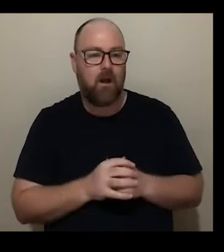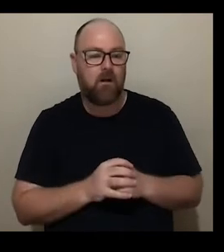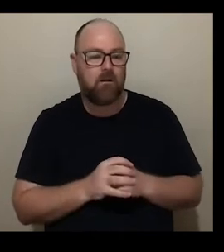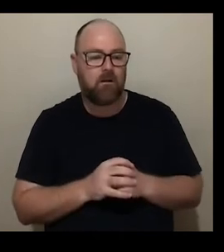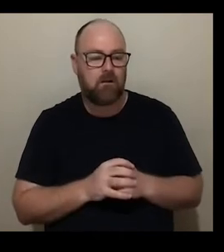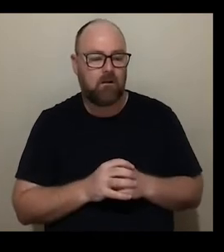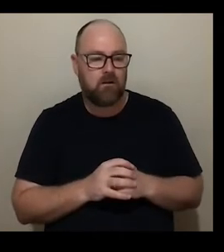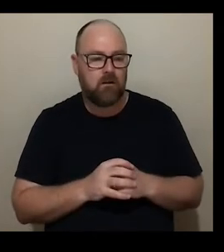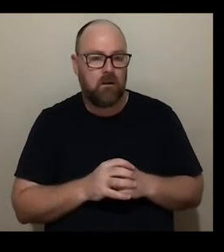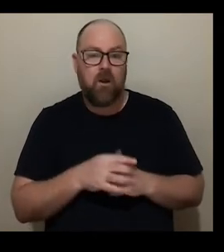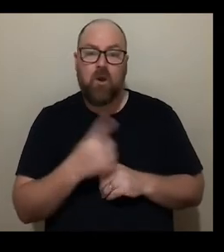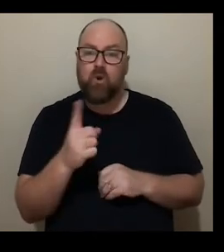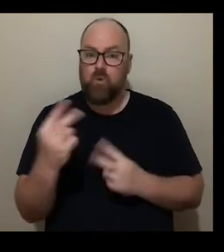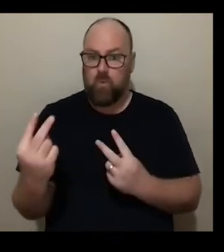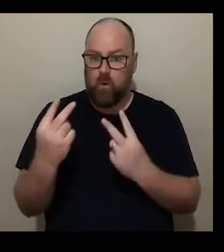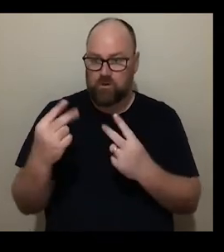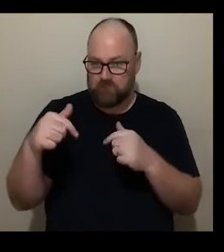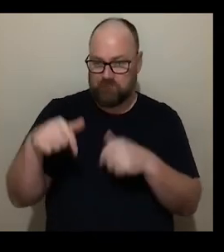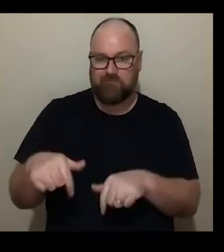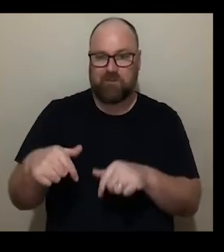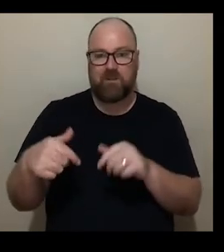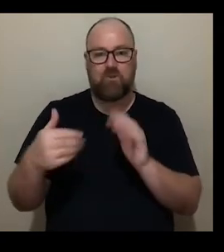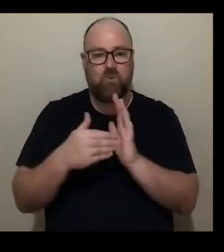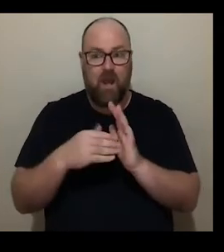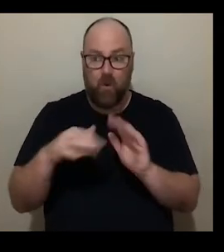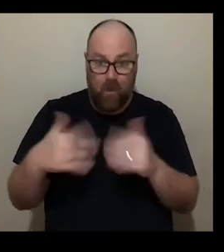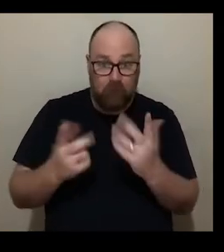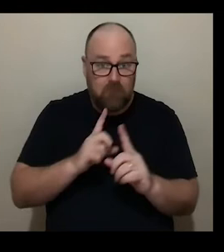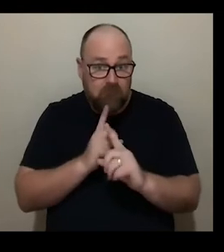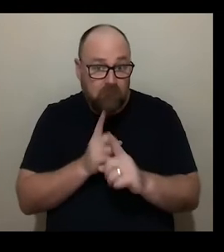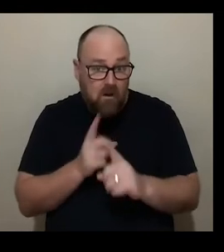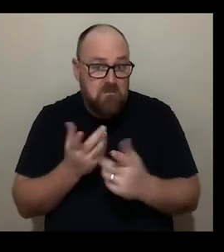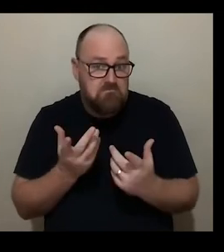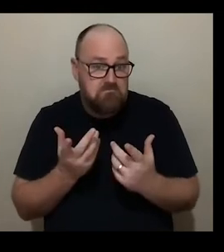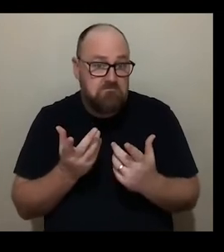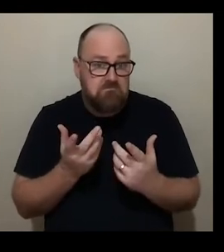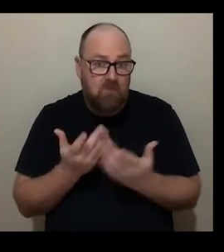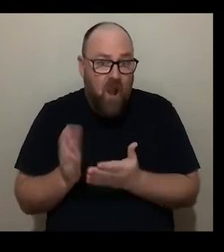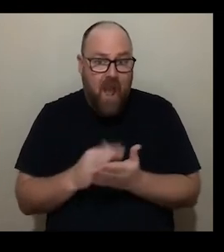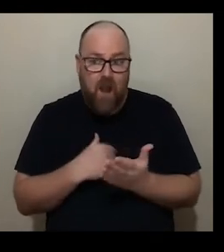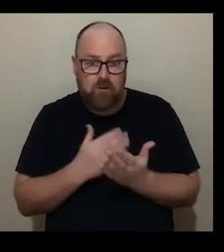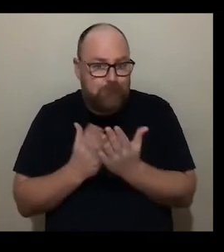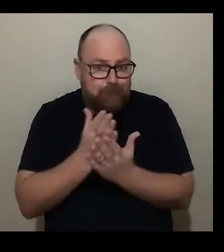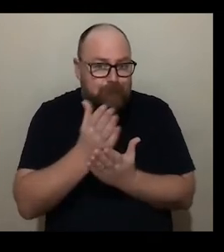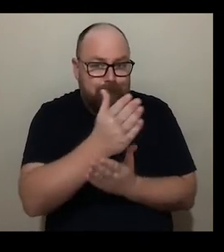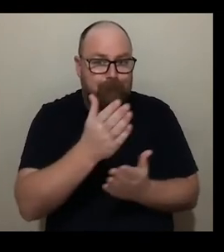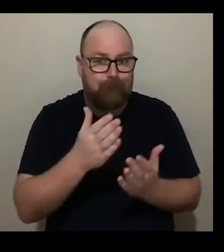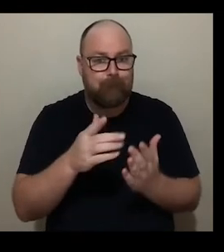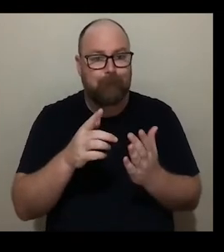tuning into this conversation do you have any insights advice into navigating the art world